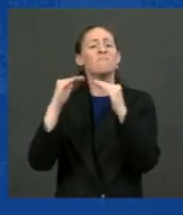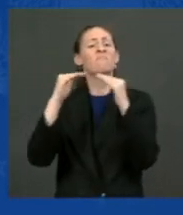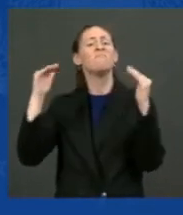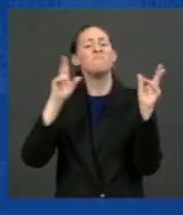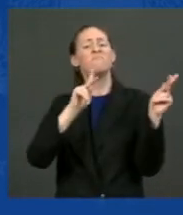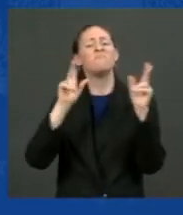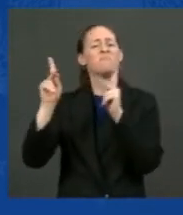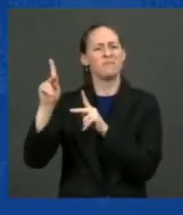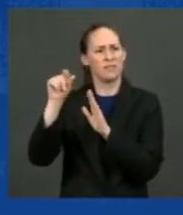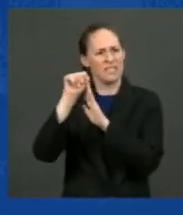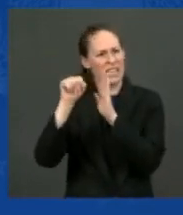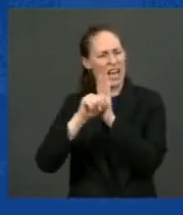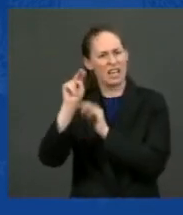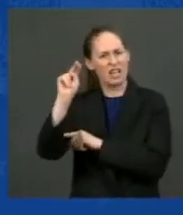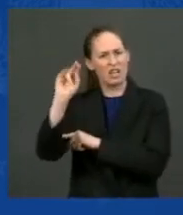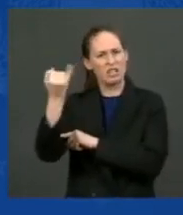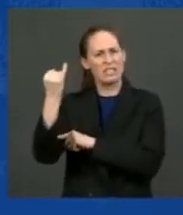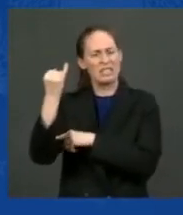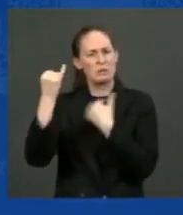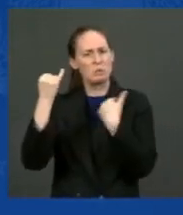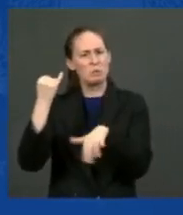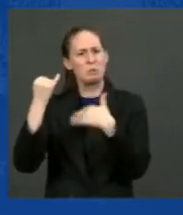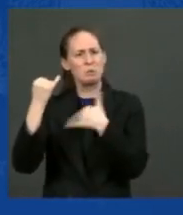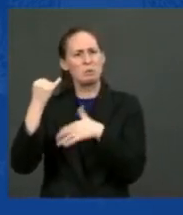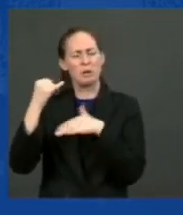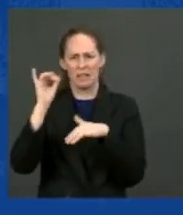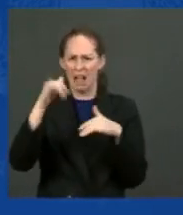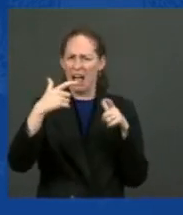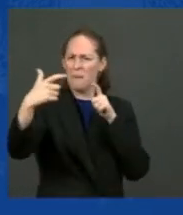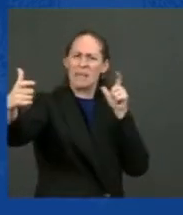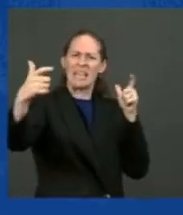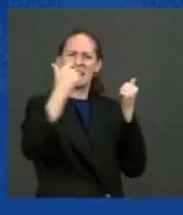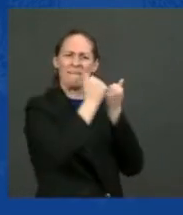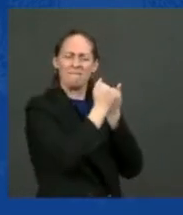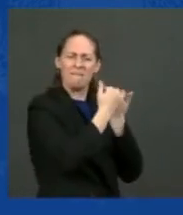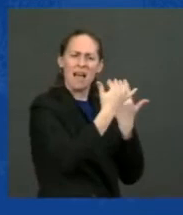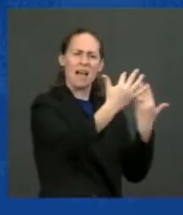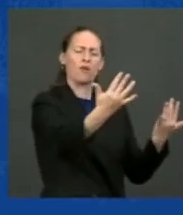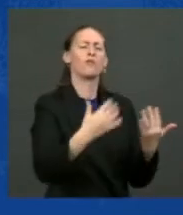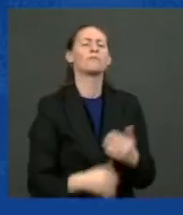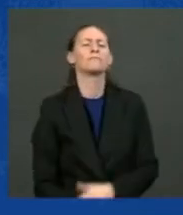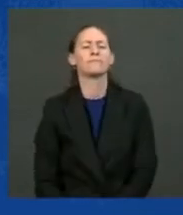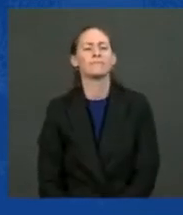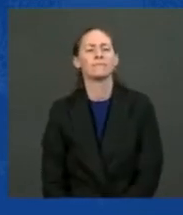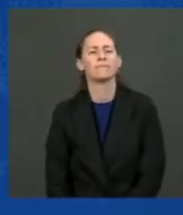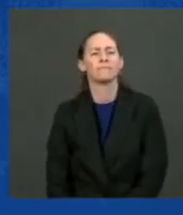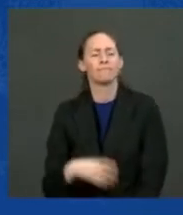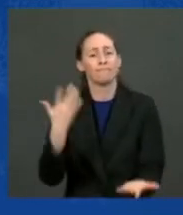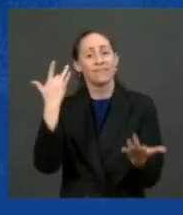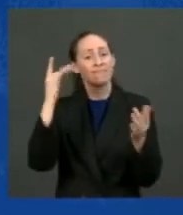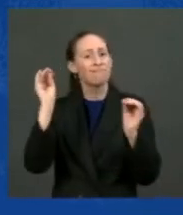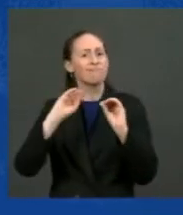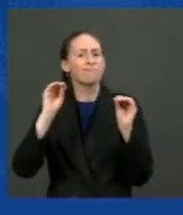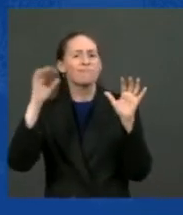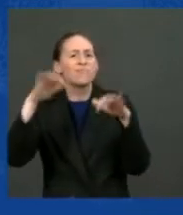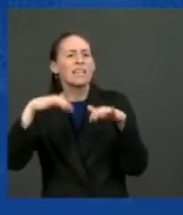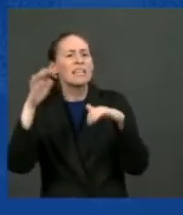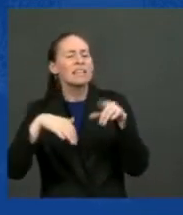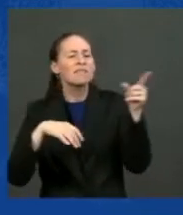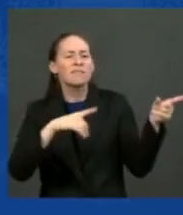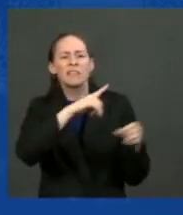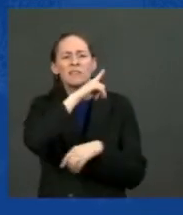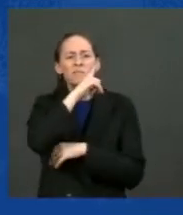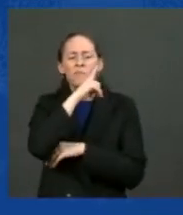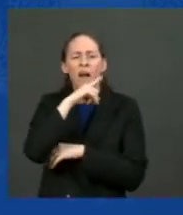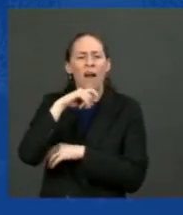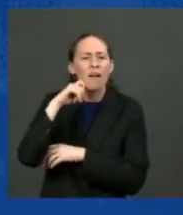Give me a break! You see what's happened with the droughts that are out there. You see reservoirs that are down 30,